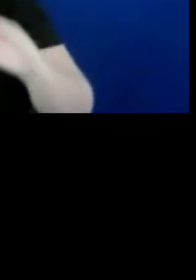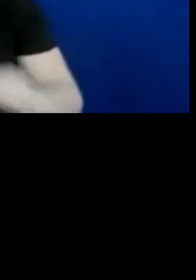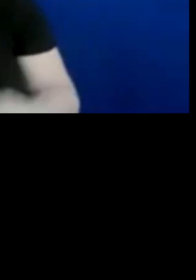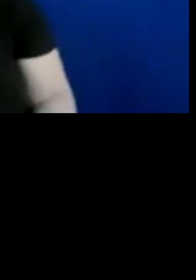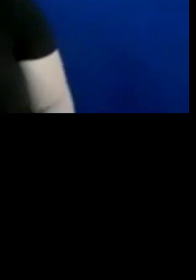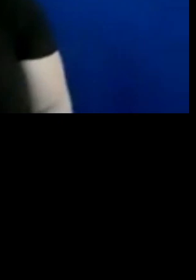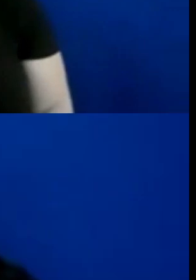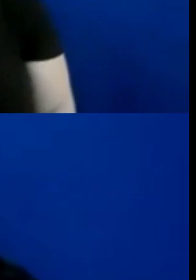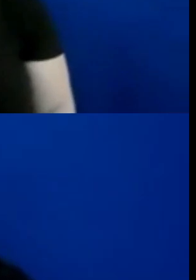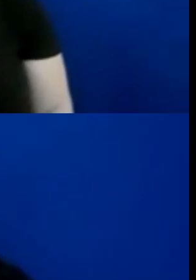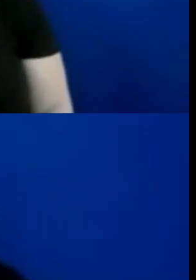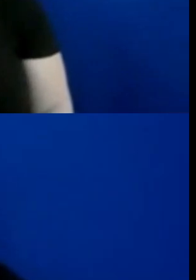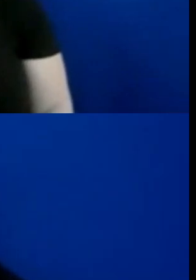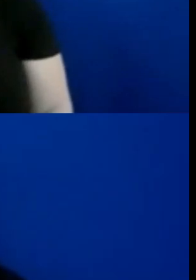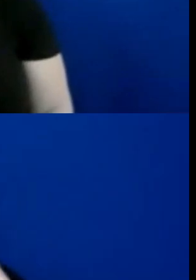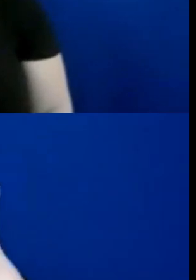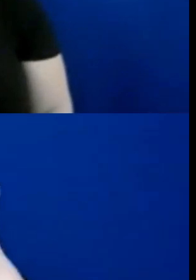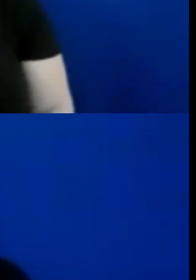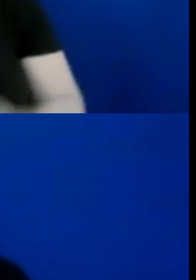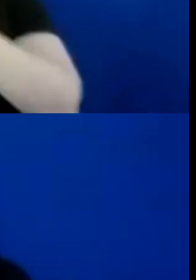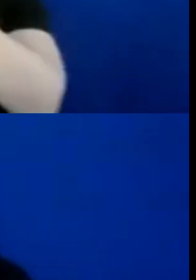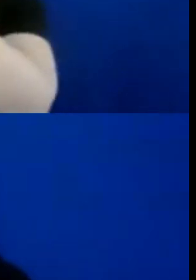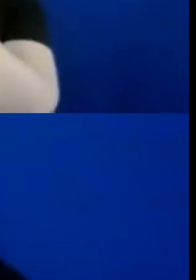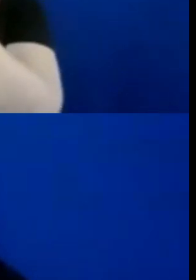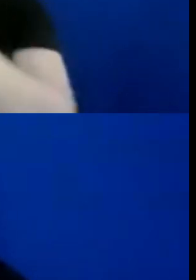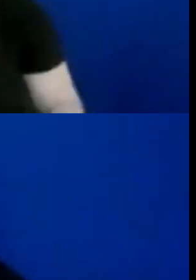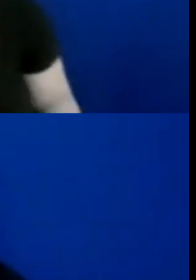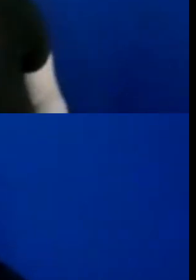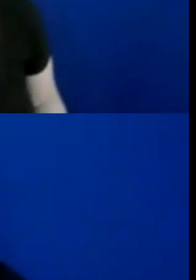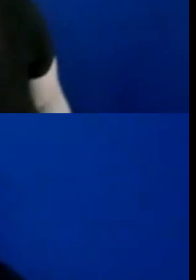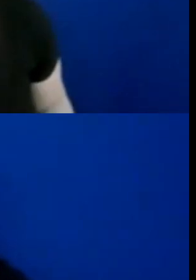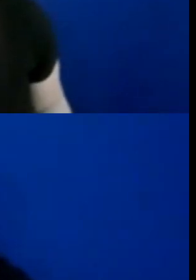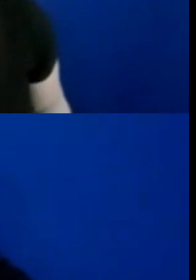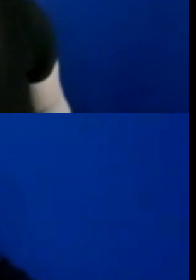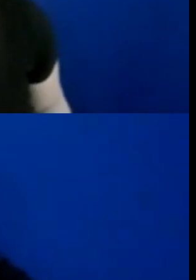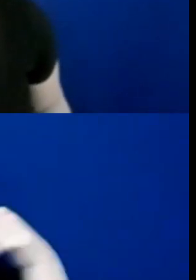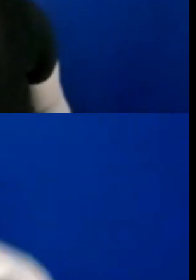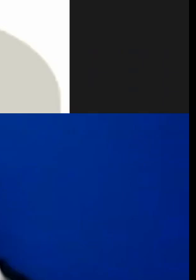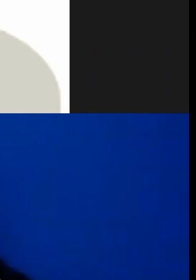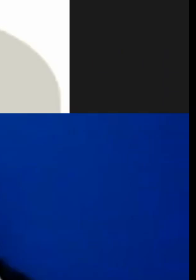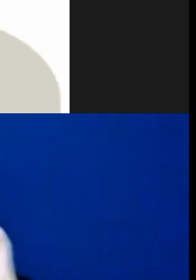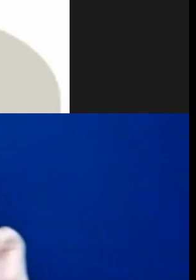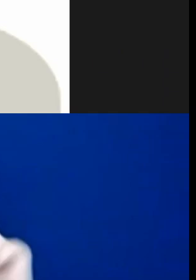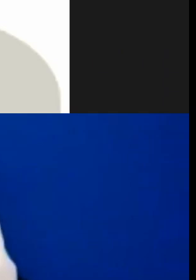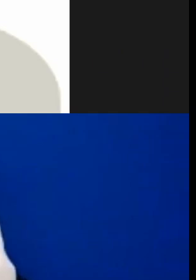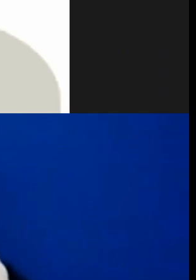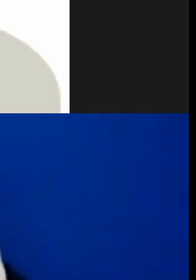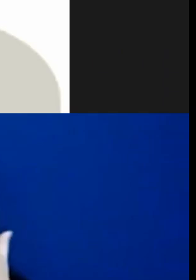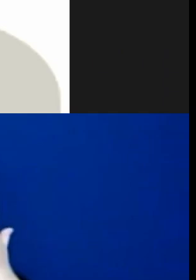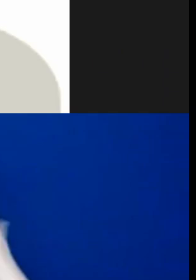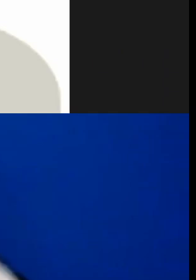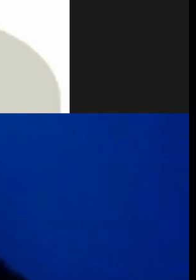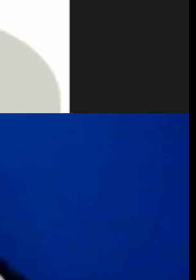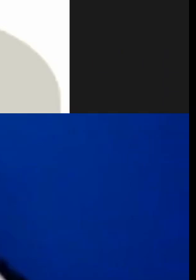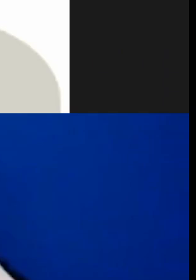Sorry to interrupt. This is Sarah Woodin. Thank I suggest, I think, obviously it's not working, it's